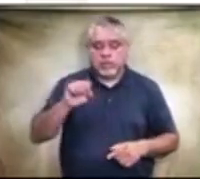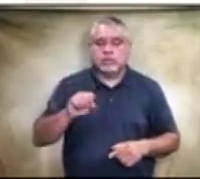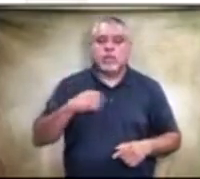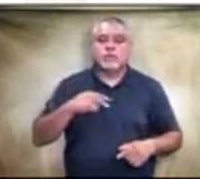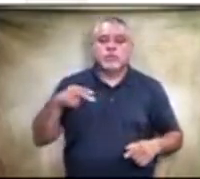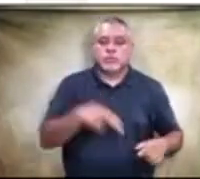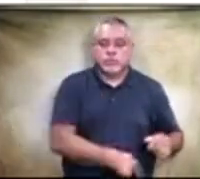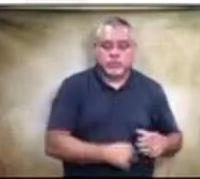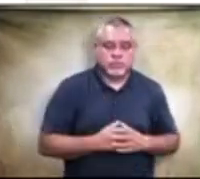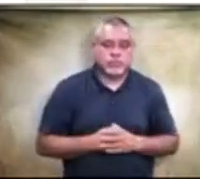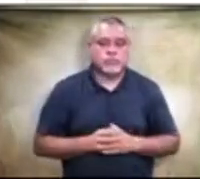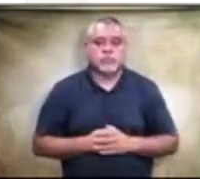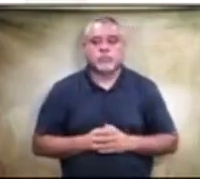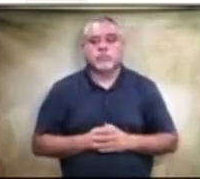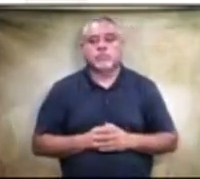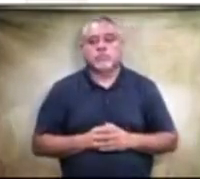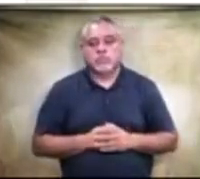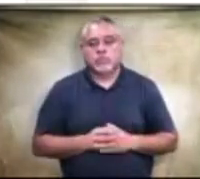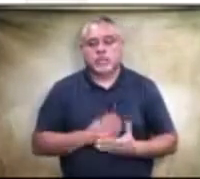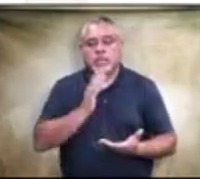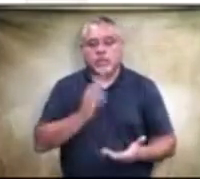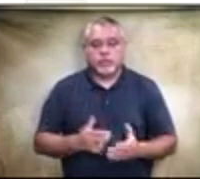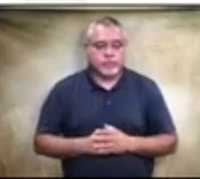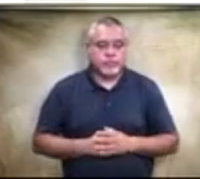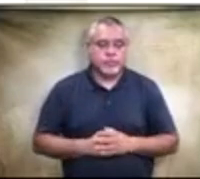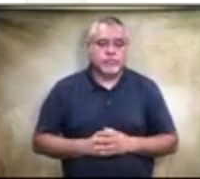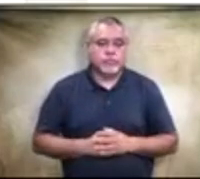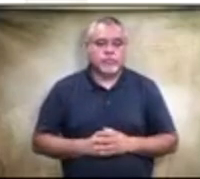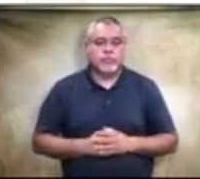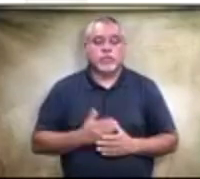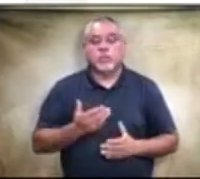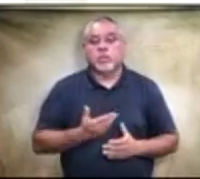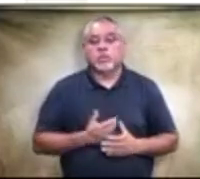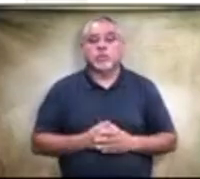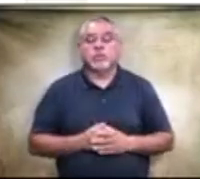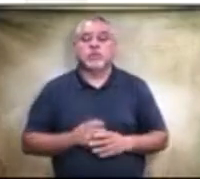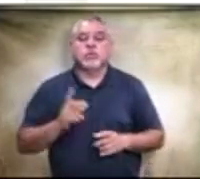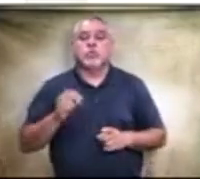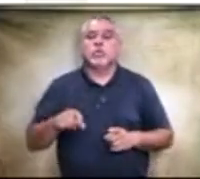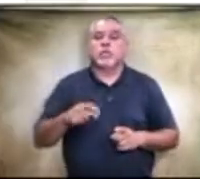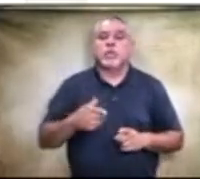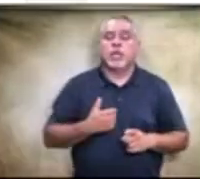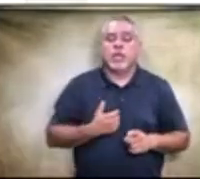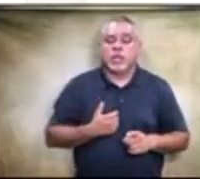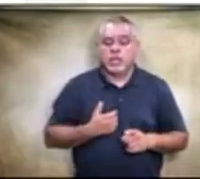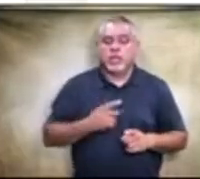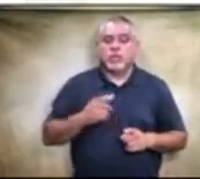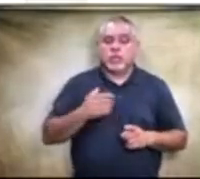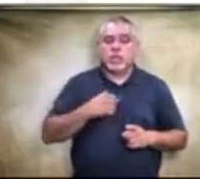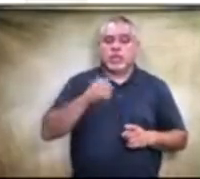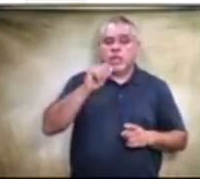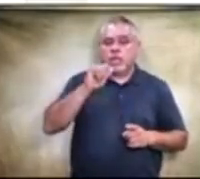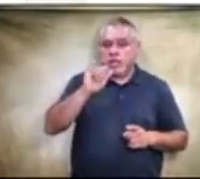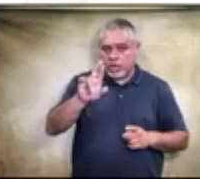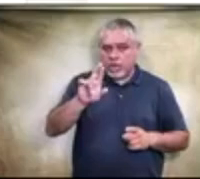samarito yes sir thank you you're welcome so do they have the so they do have air and do they have